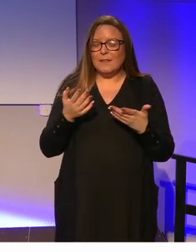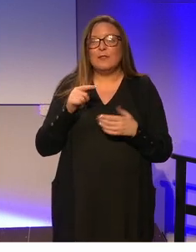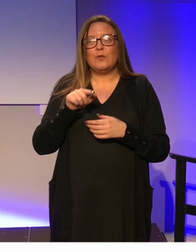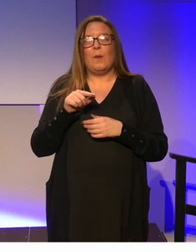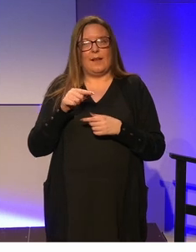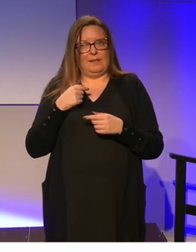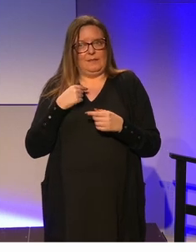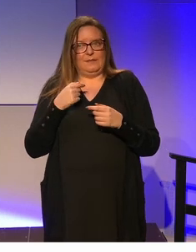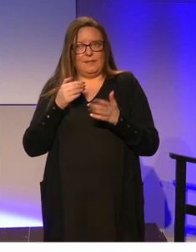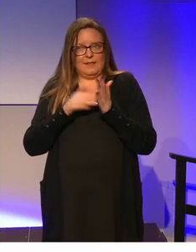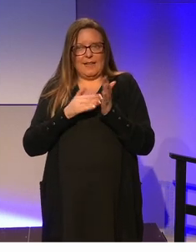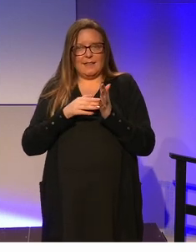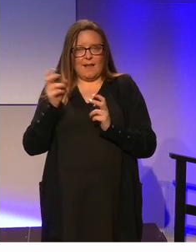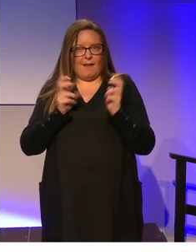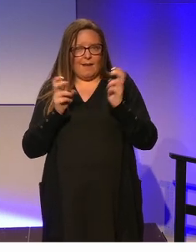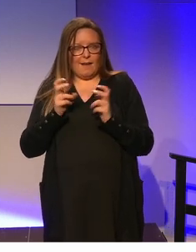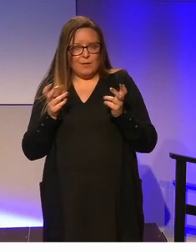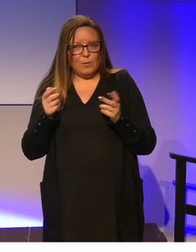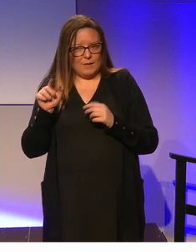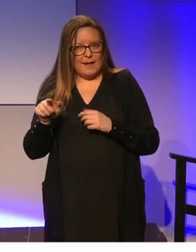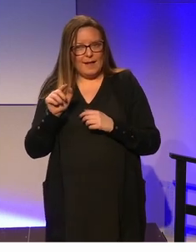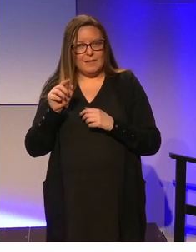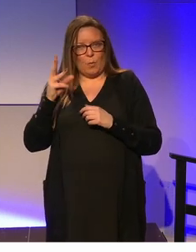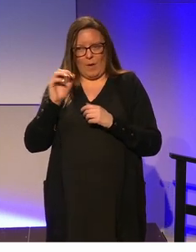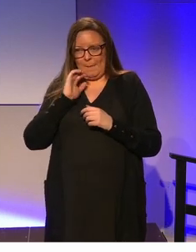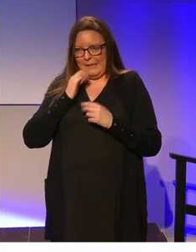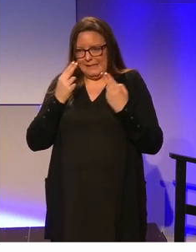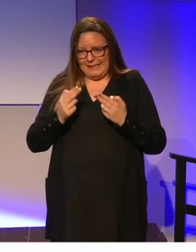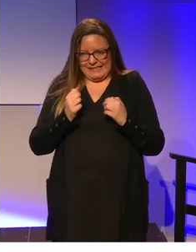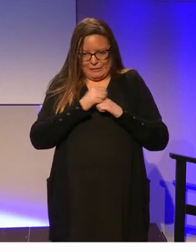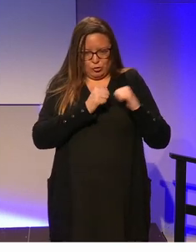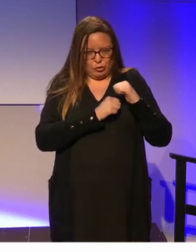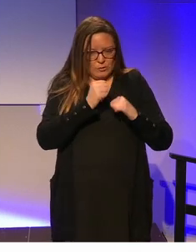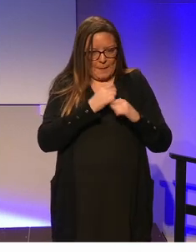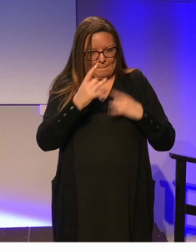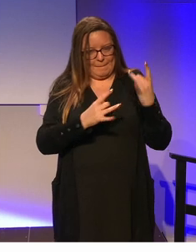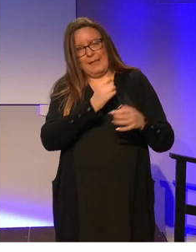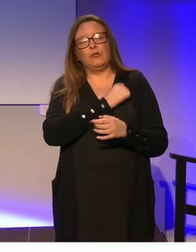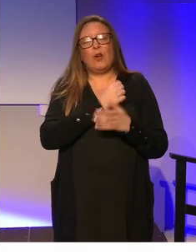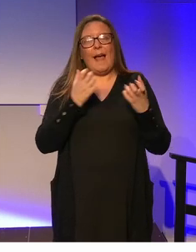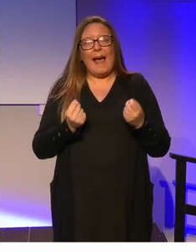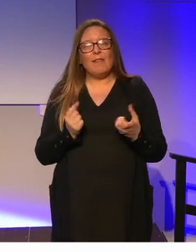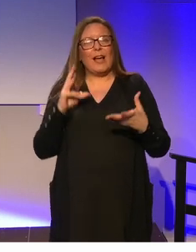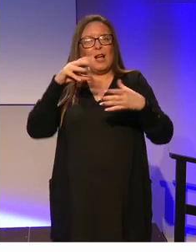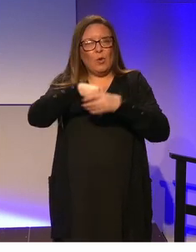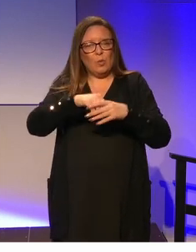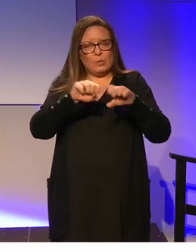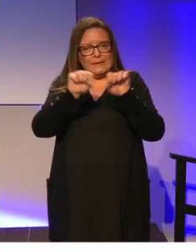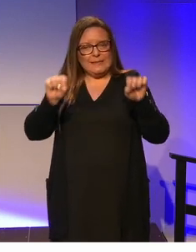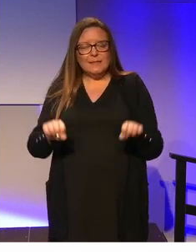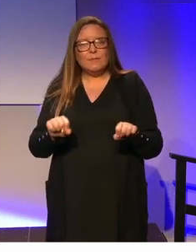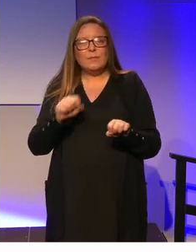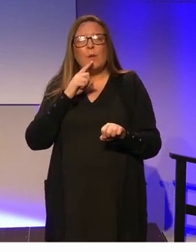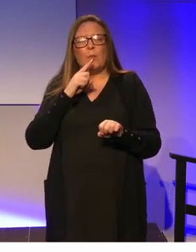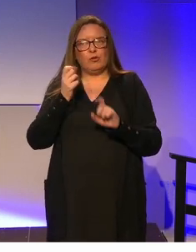there was a structure was needed because there was such an ambition to ensure that we had this inclusive system but how to